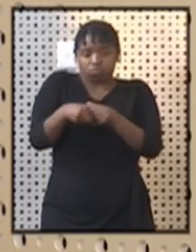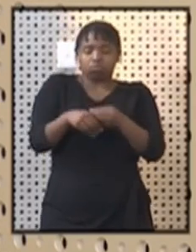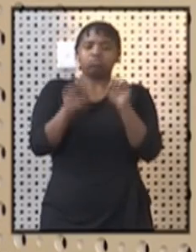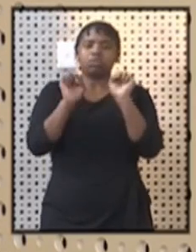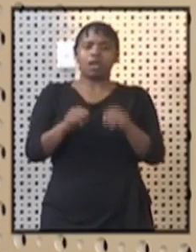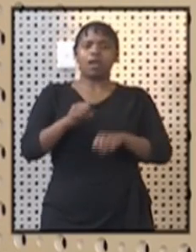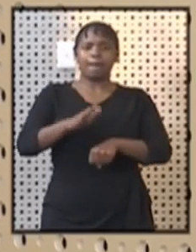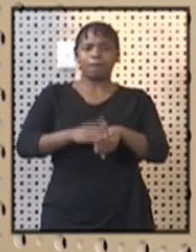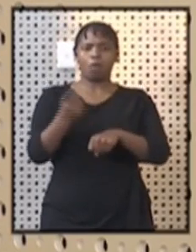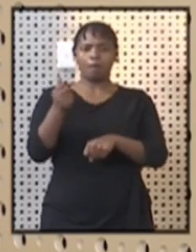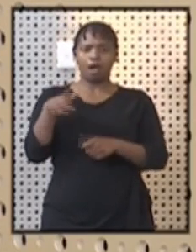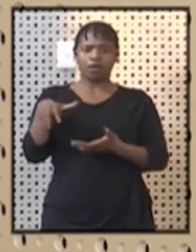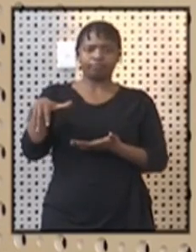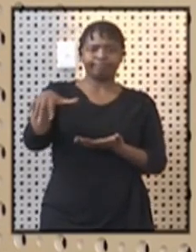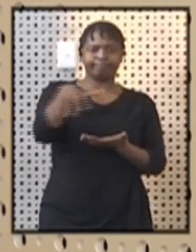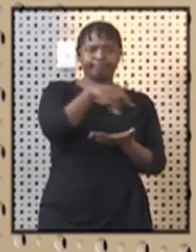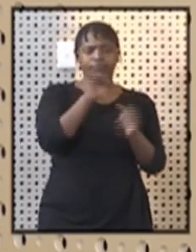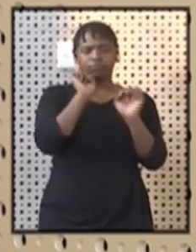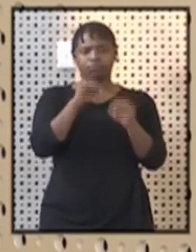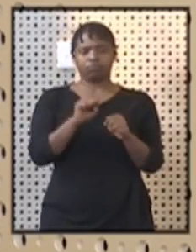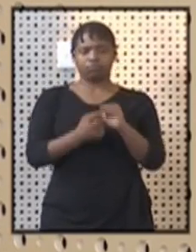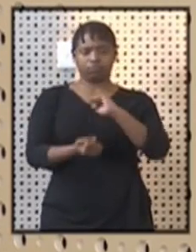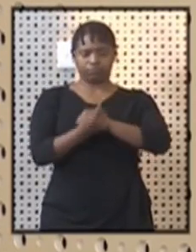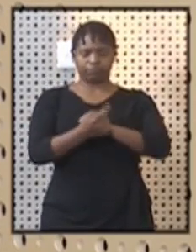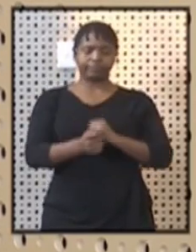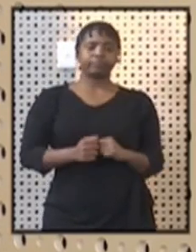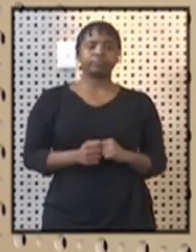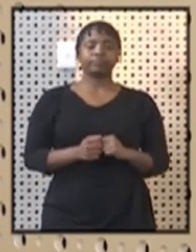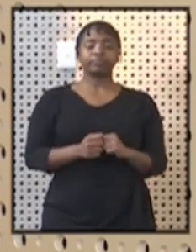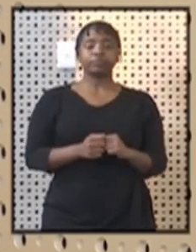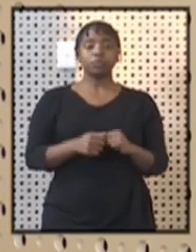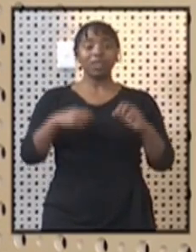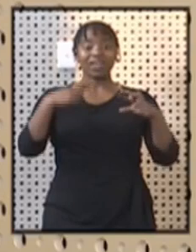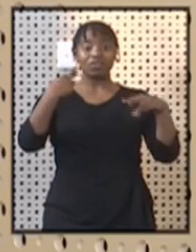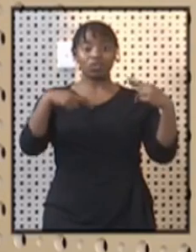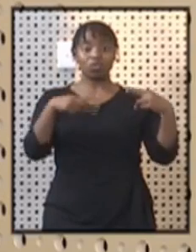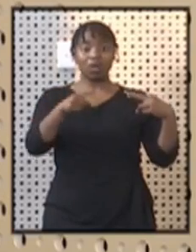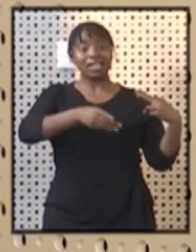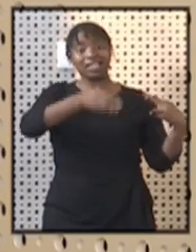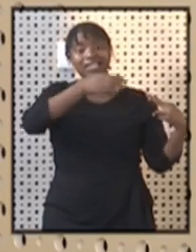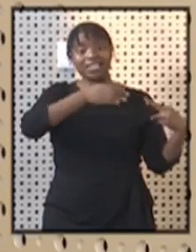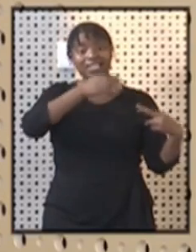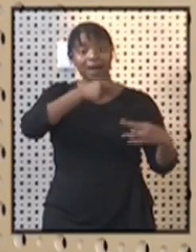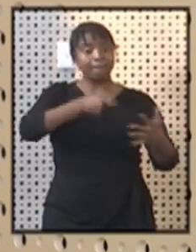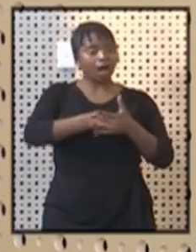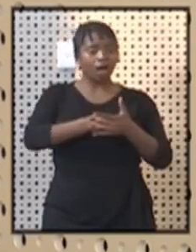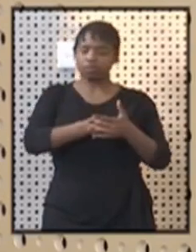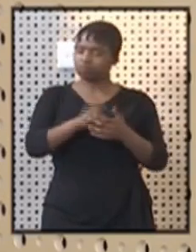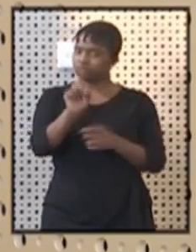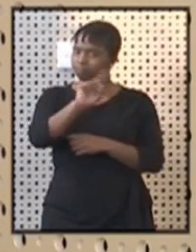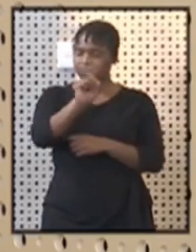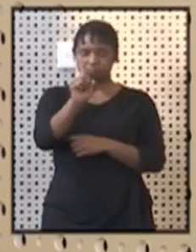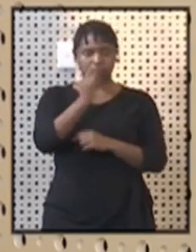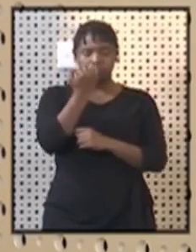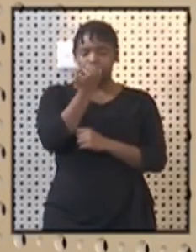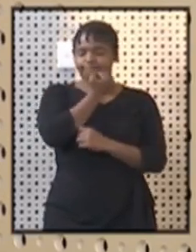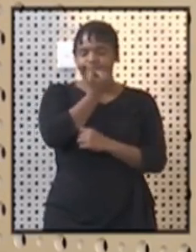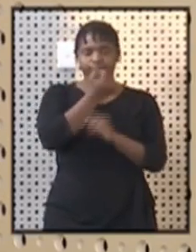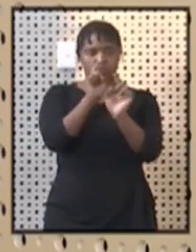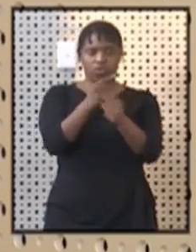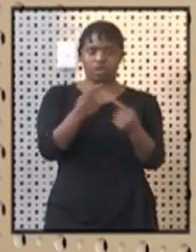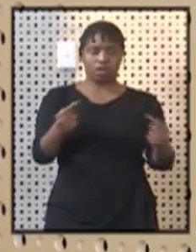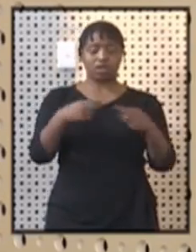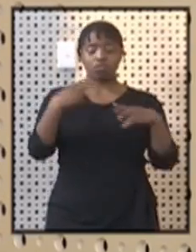their revenue generation. The sale of alcohol remains prohibited, unfortunately, to my